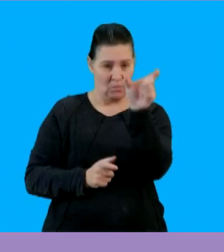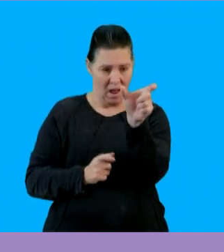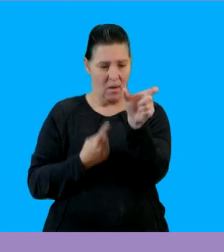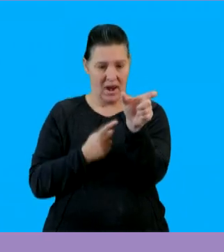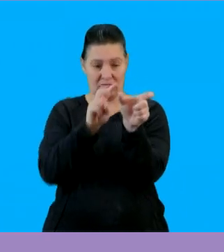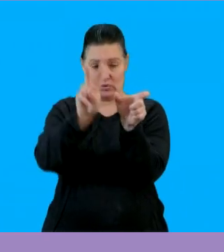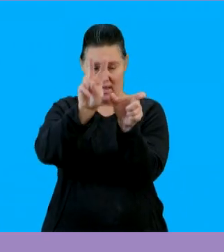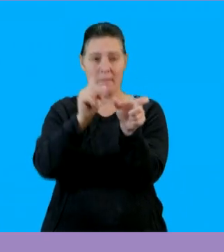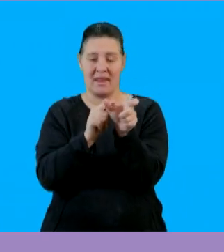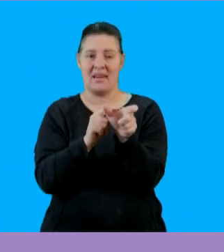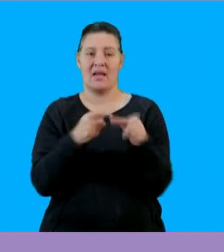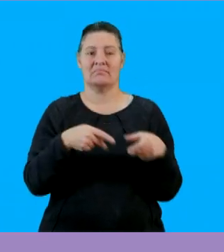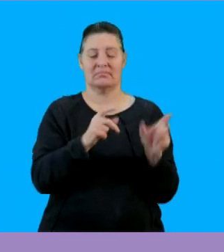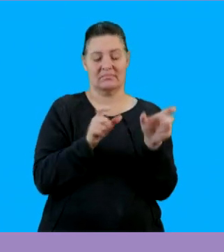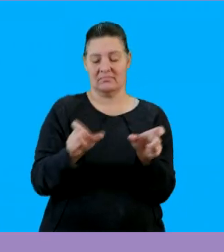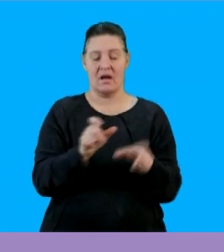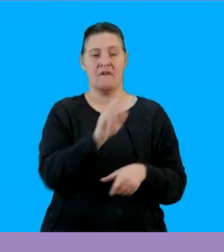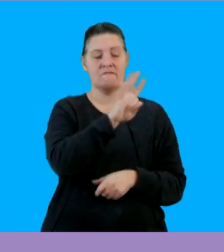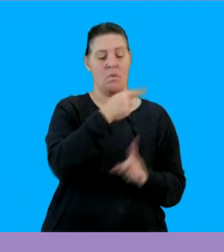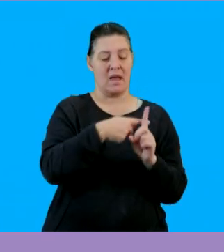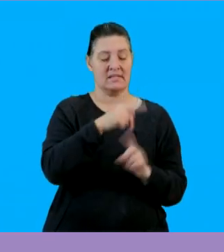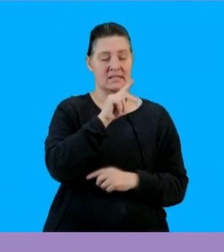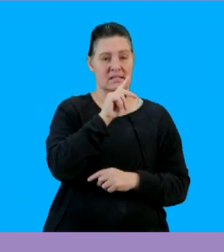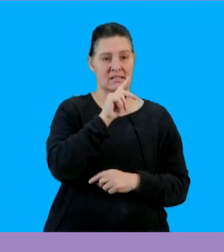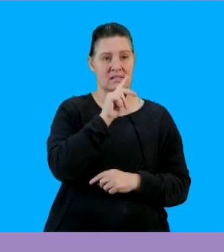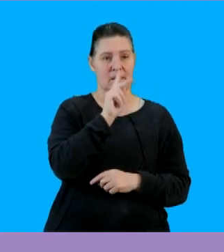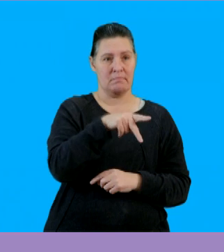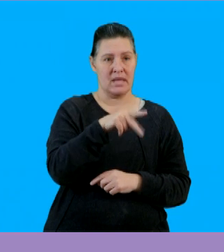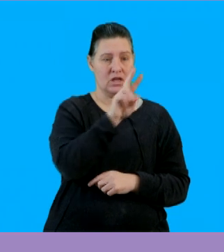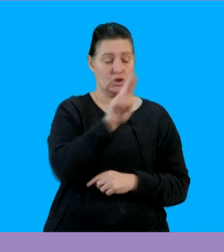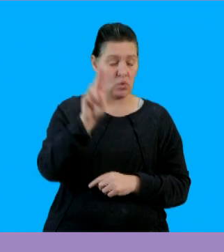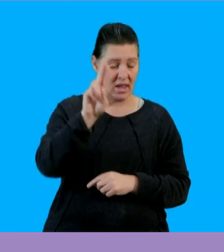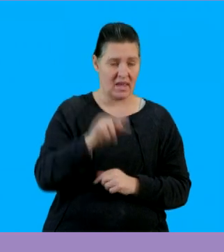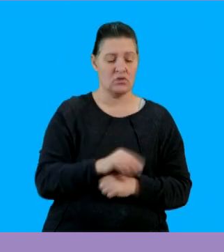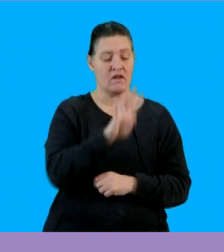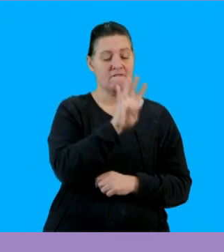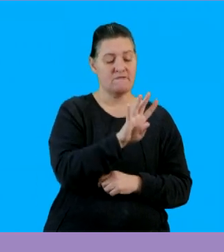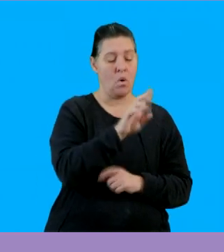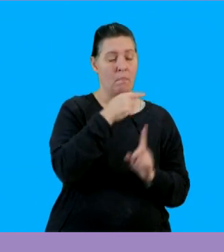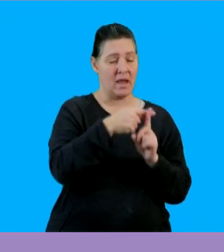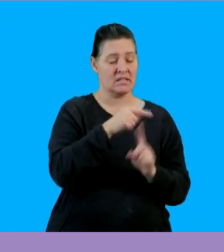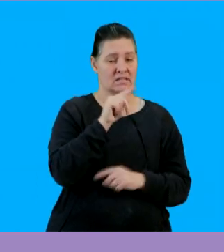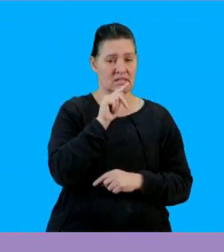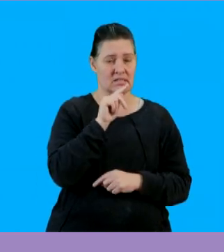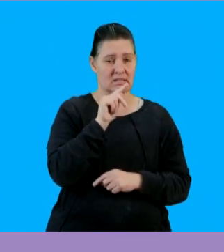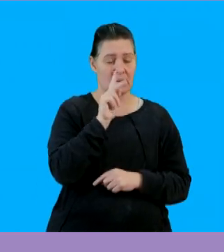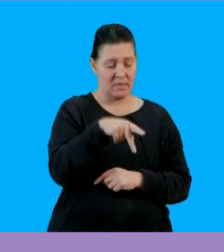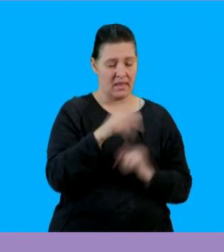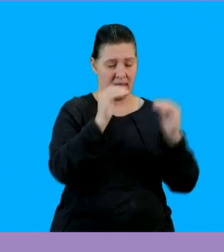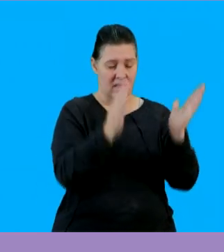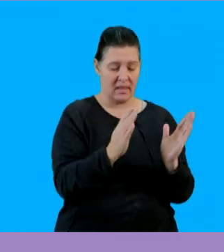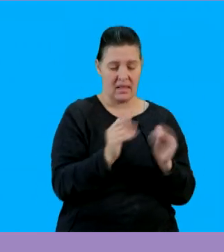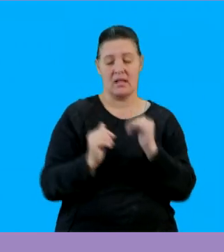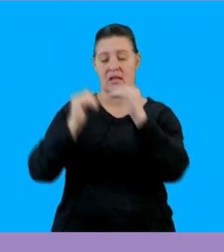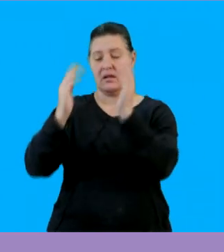twice so we have the 4 plus p squared so i'm going to place my 4 plus p write it